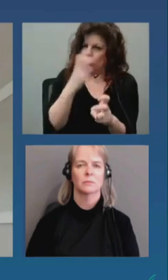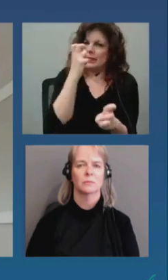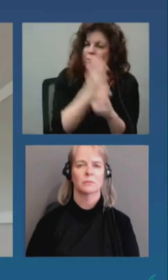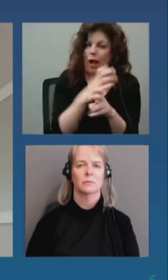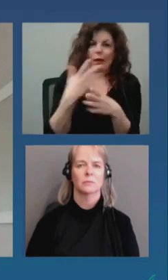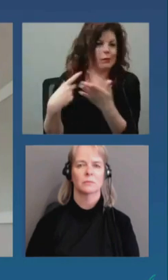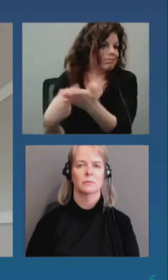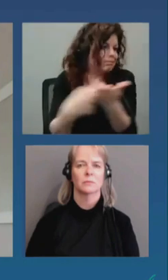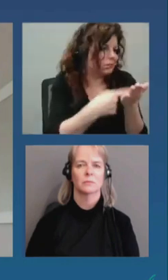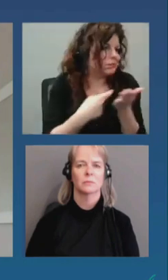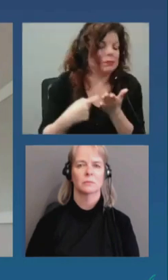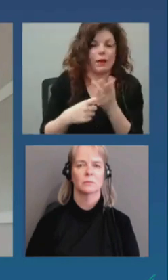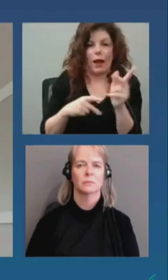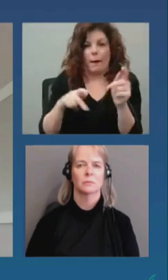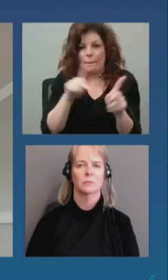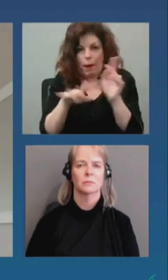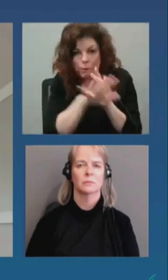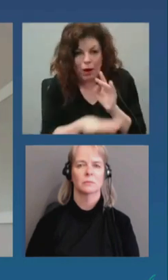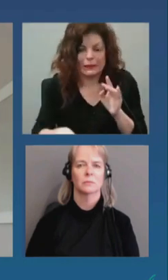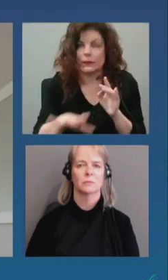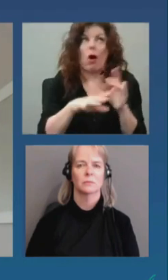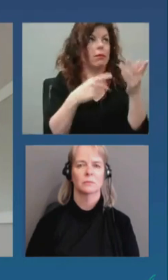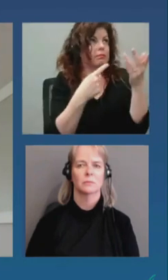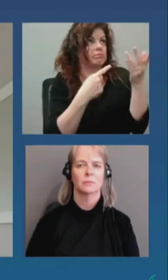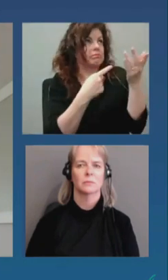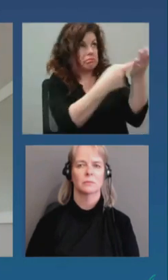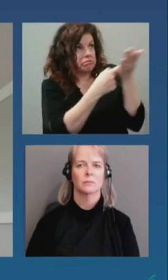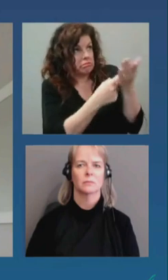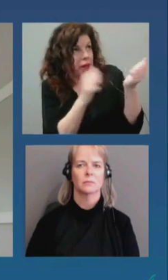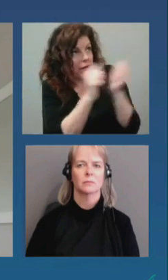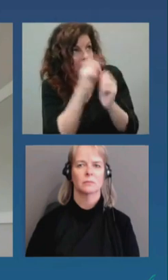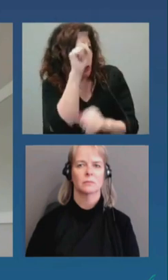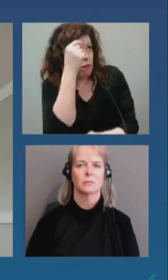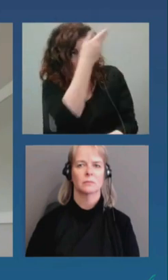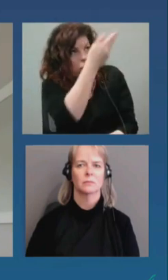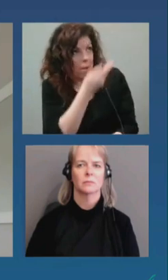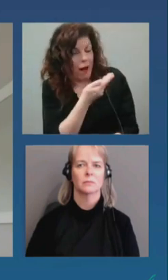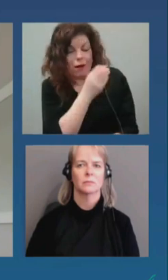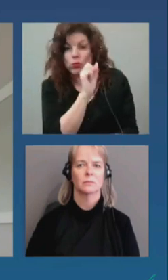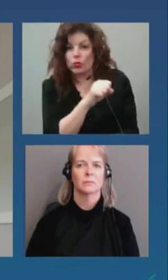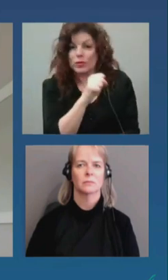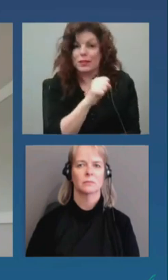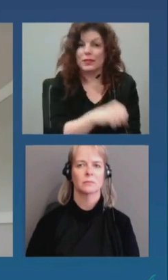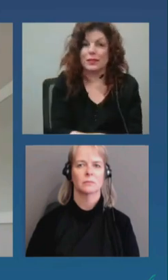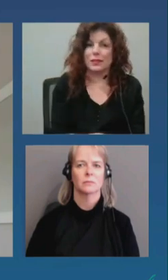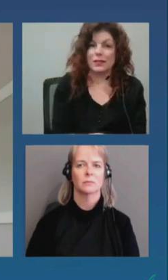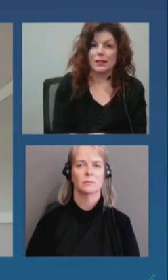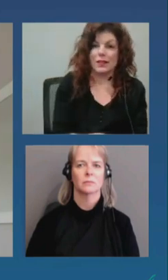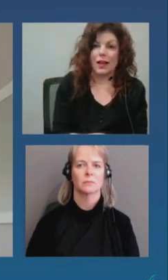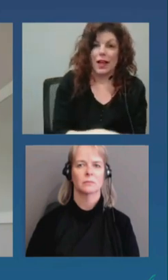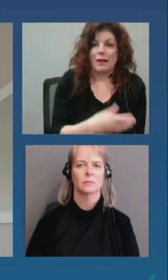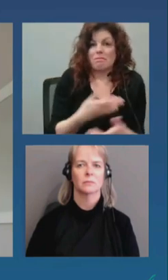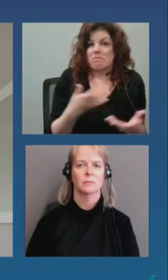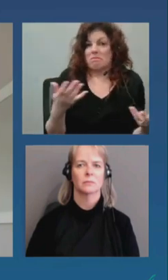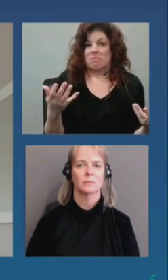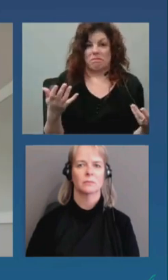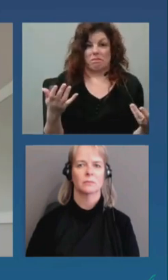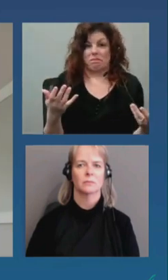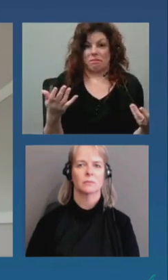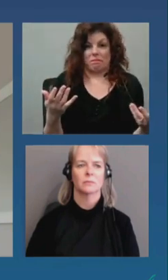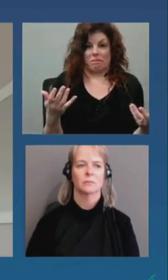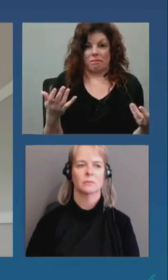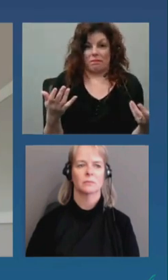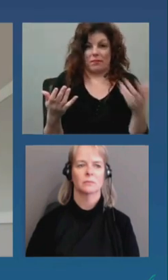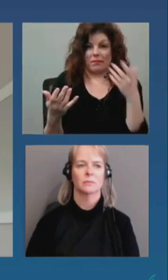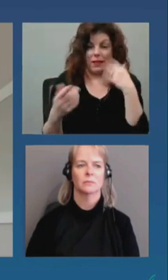avec la population et les gouvernements c'est certain mais ça prend